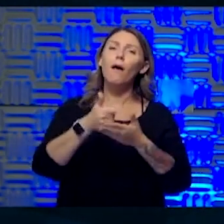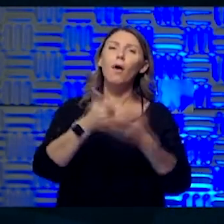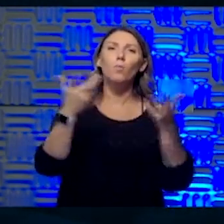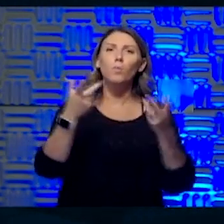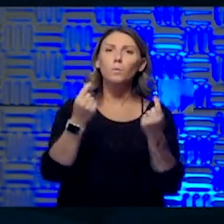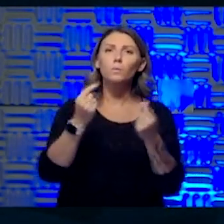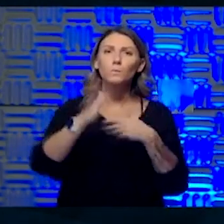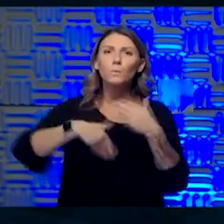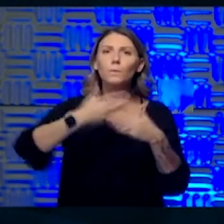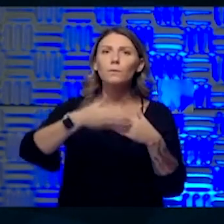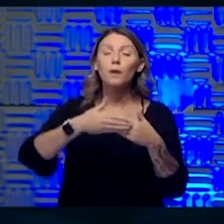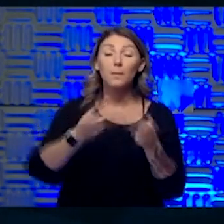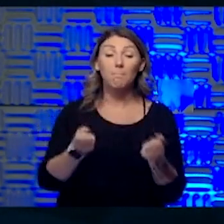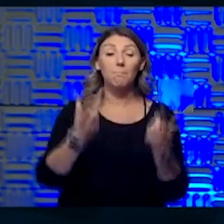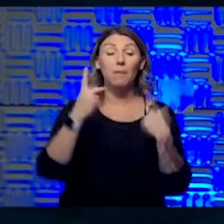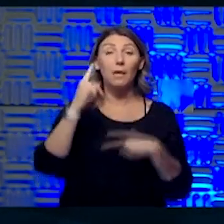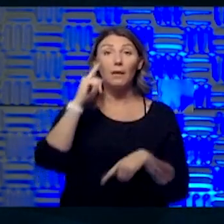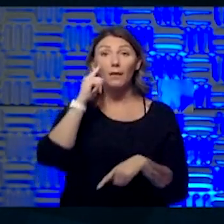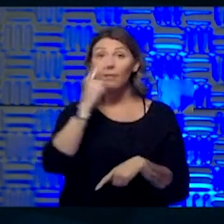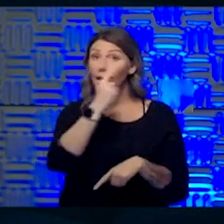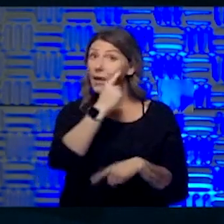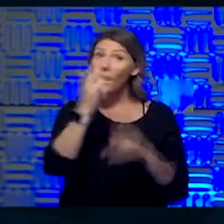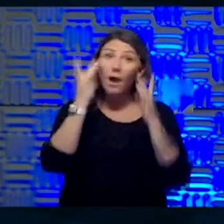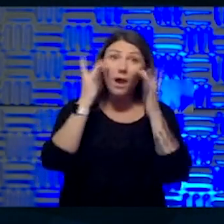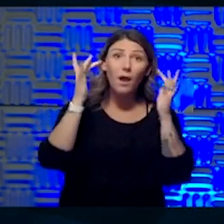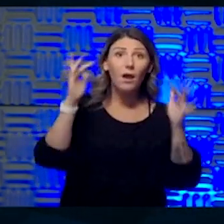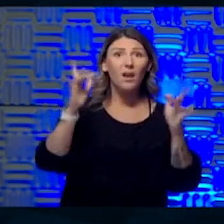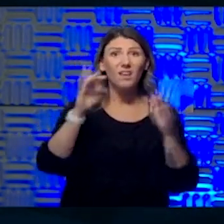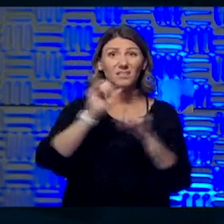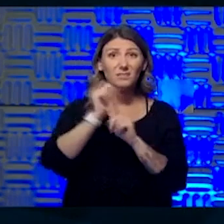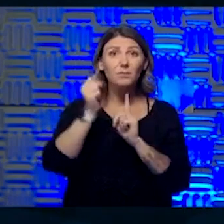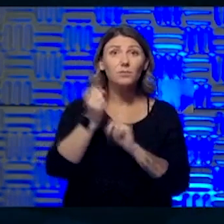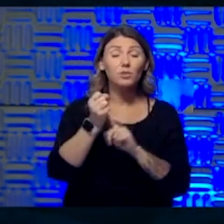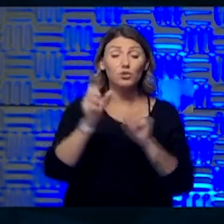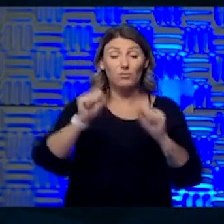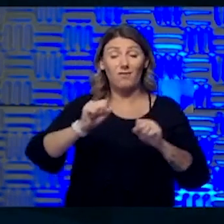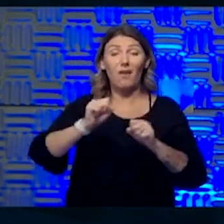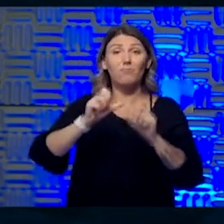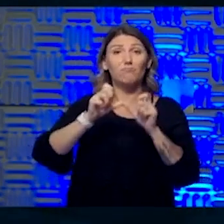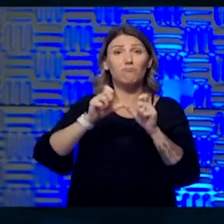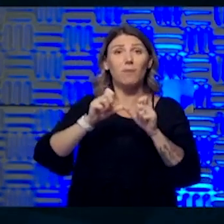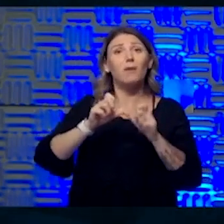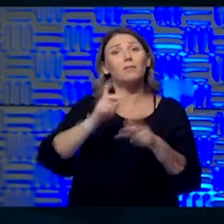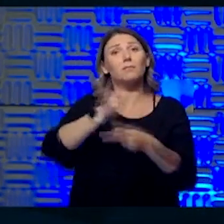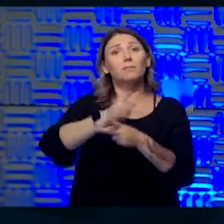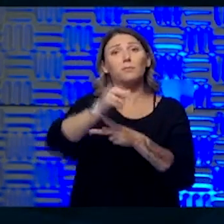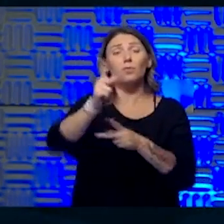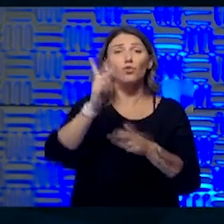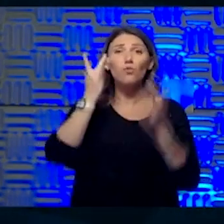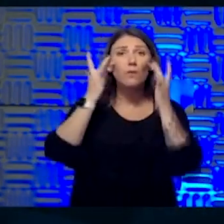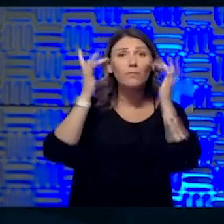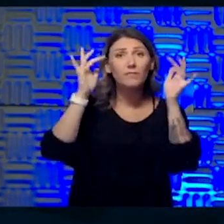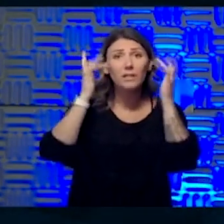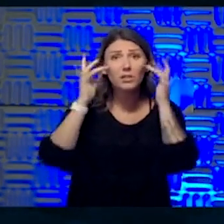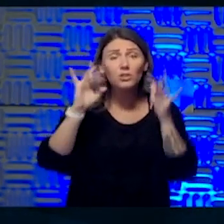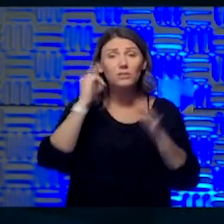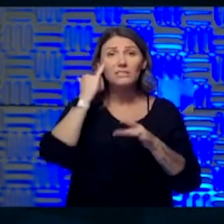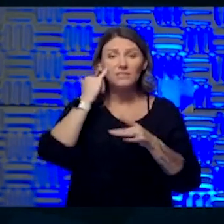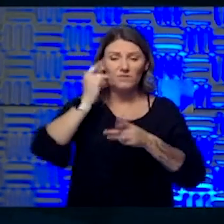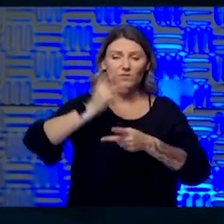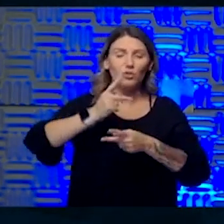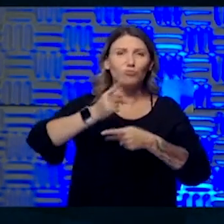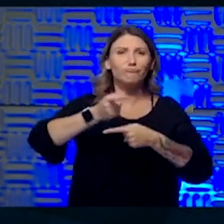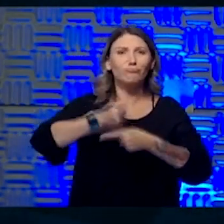eye conditions, you can recover vision. You can keep good vision if they're diagnosed early and treated early. Um, when you wait, sometimes